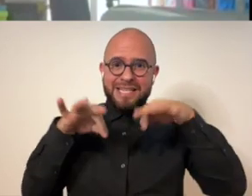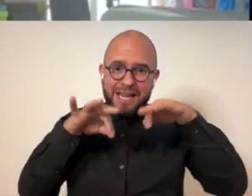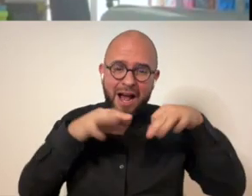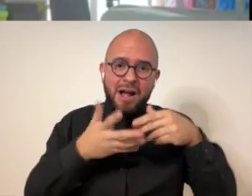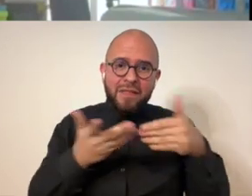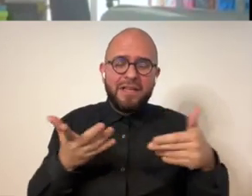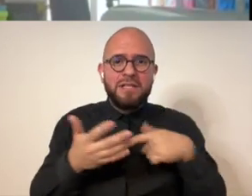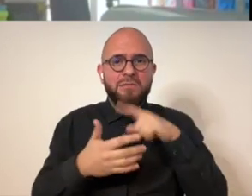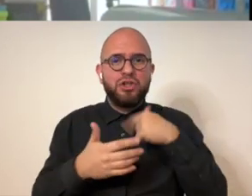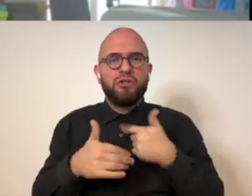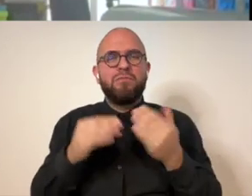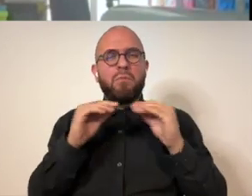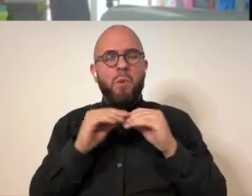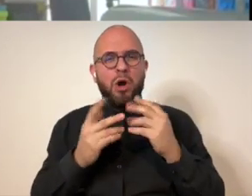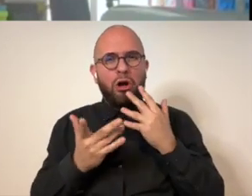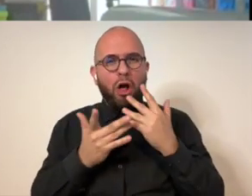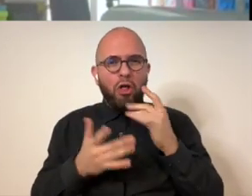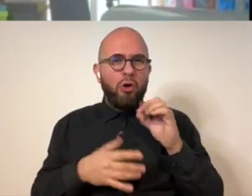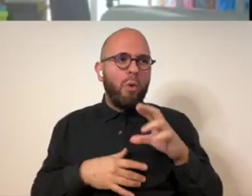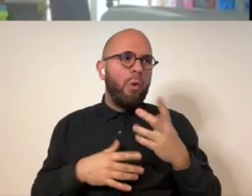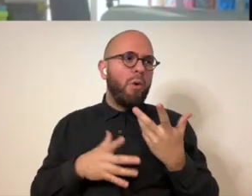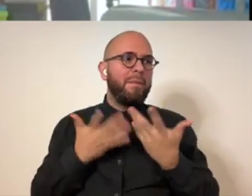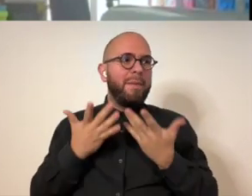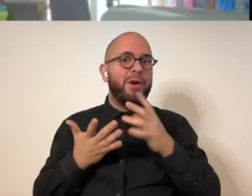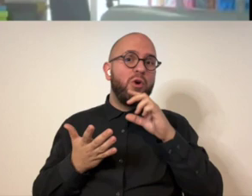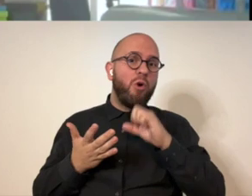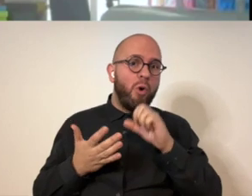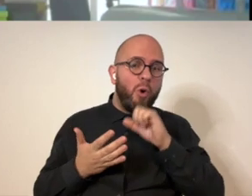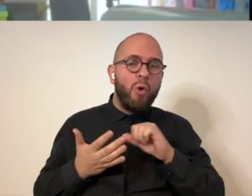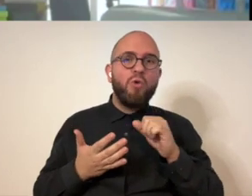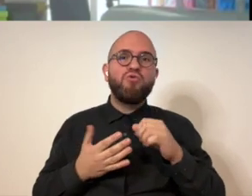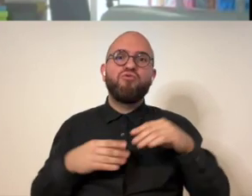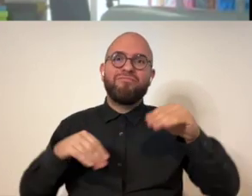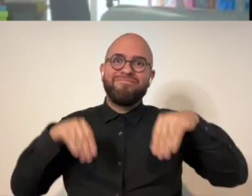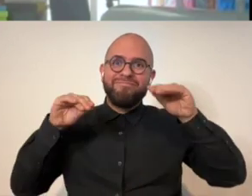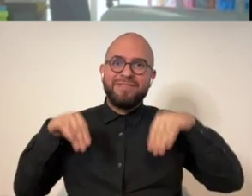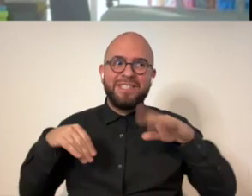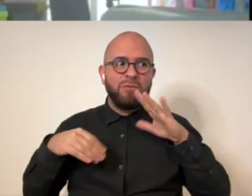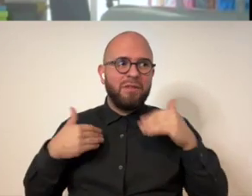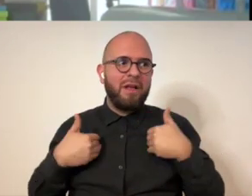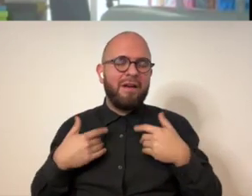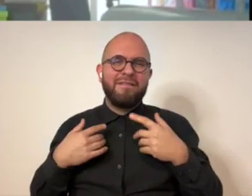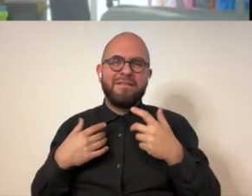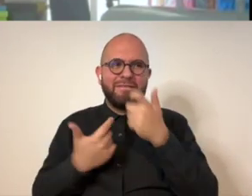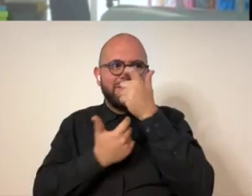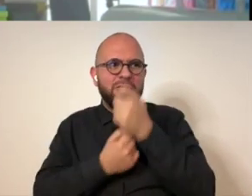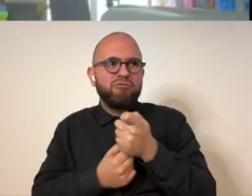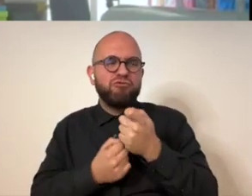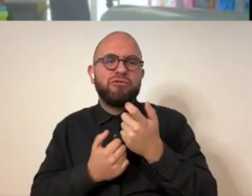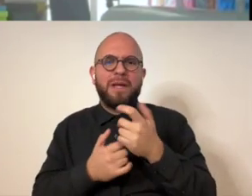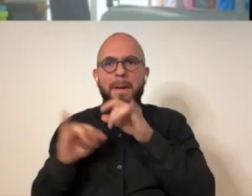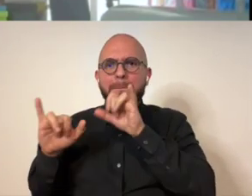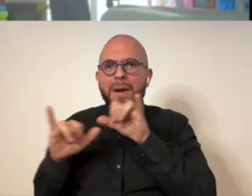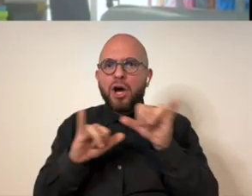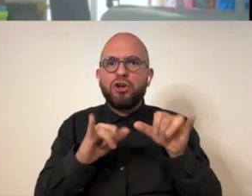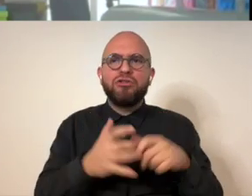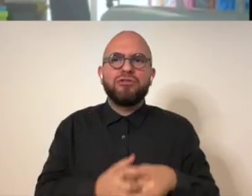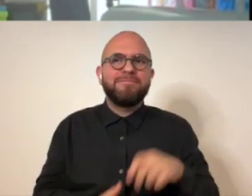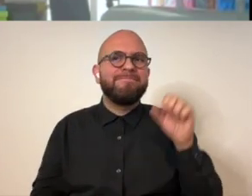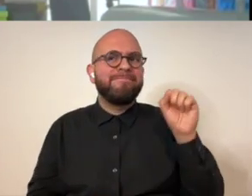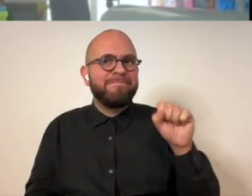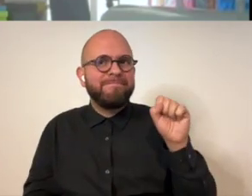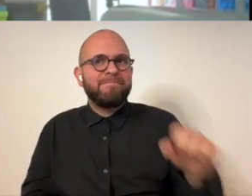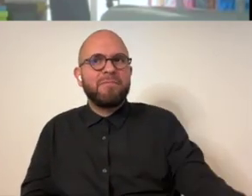usually to get some more interesting depth of color or sometimes if vintage sheets and stuff will have more interesting patterns that you can use in